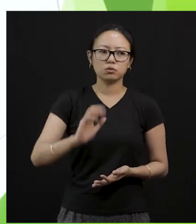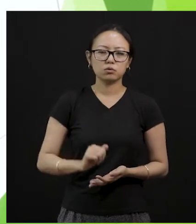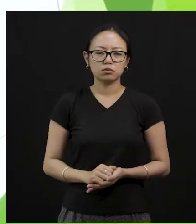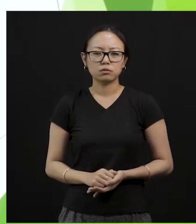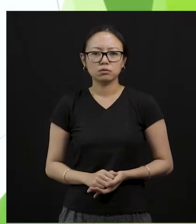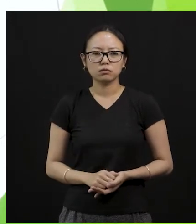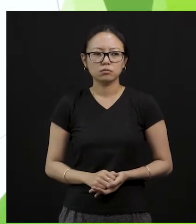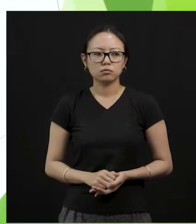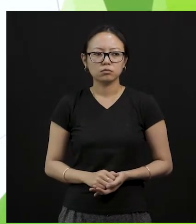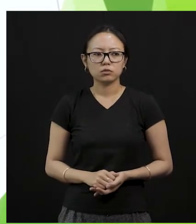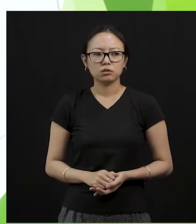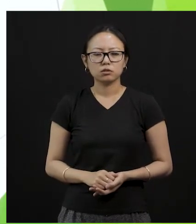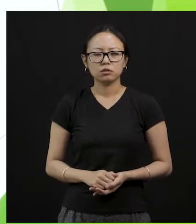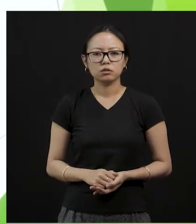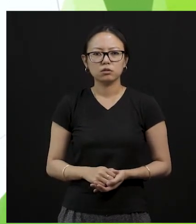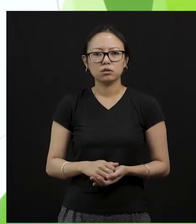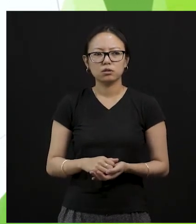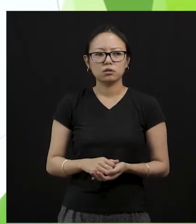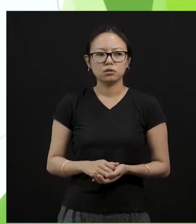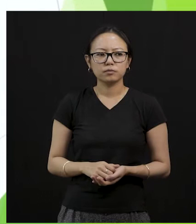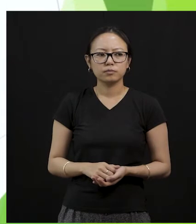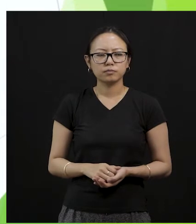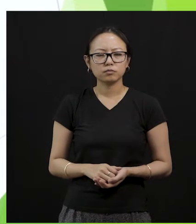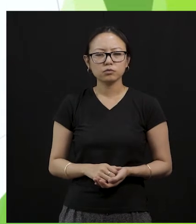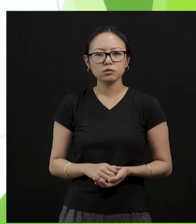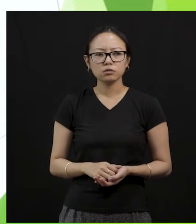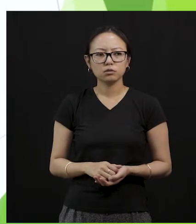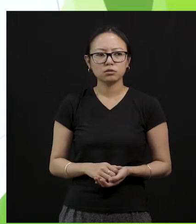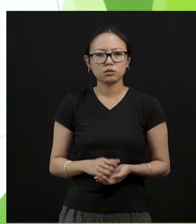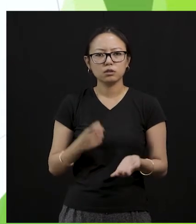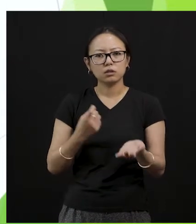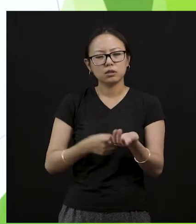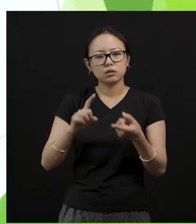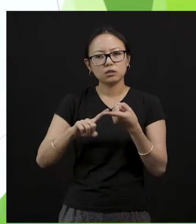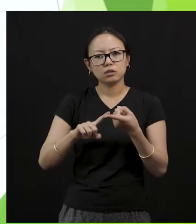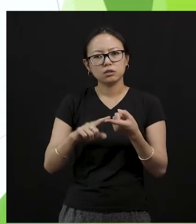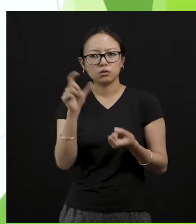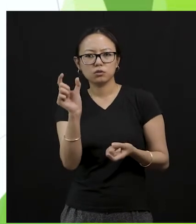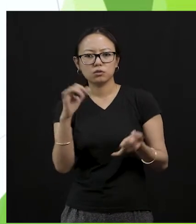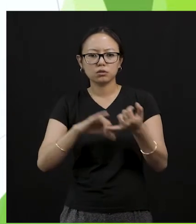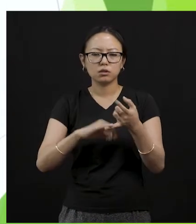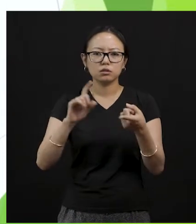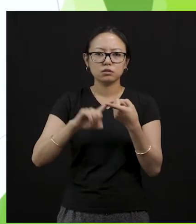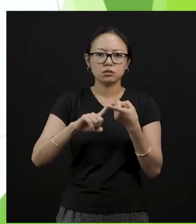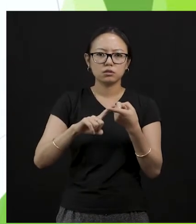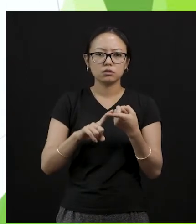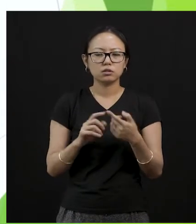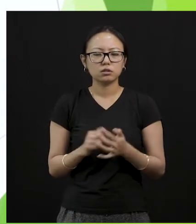reduce, reuse is about the example which I told you just few minutes back. Instead of